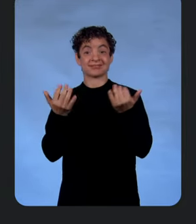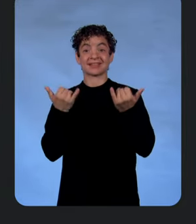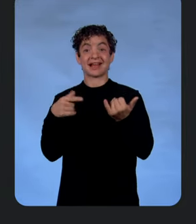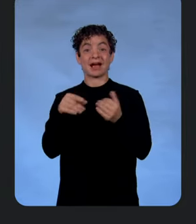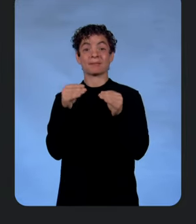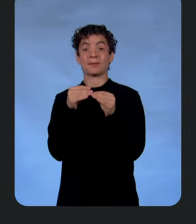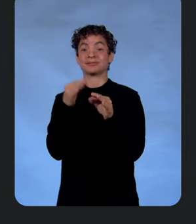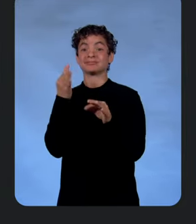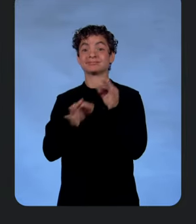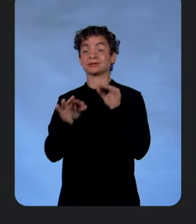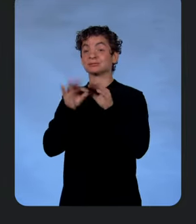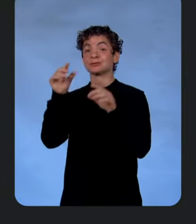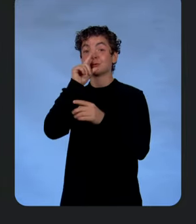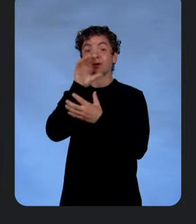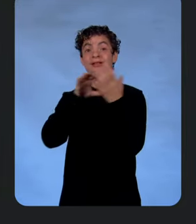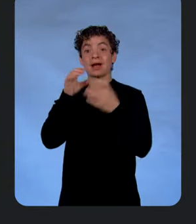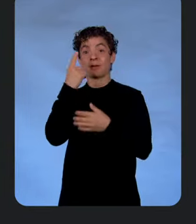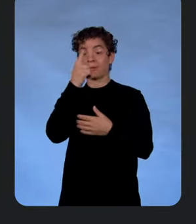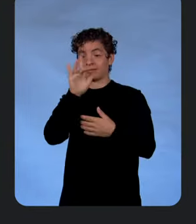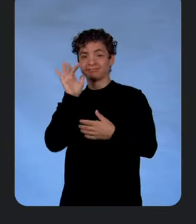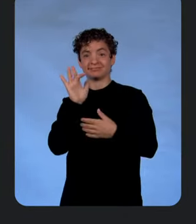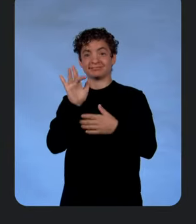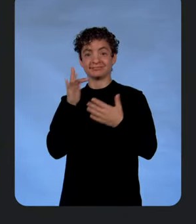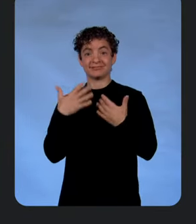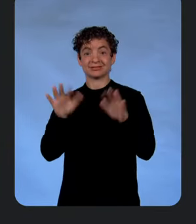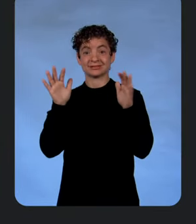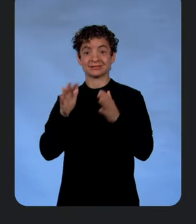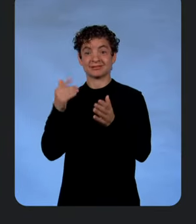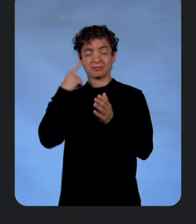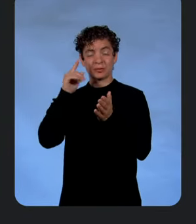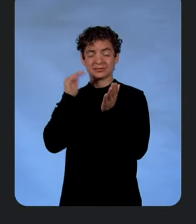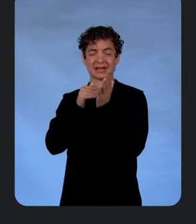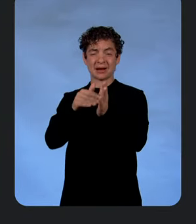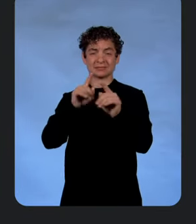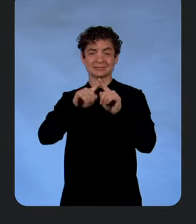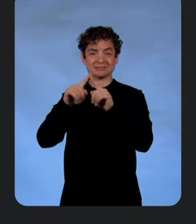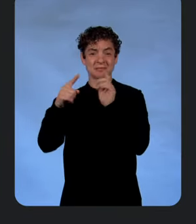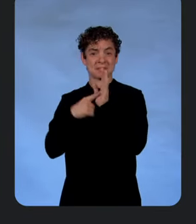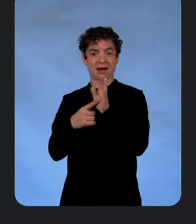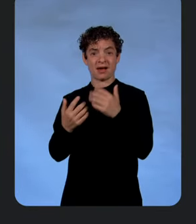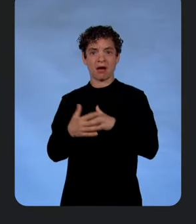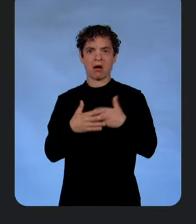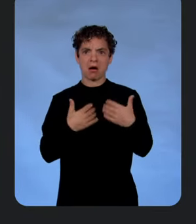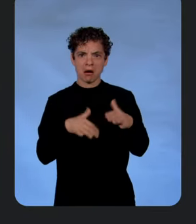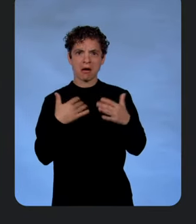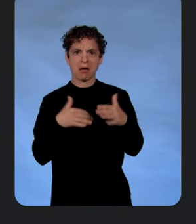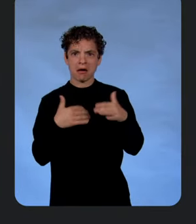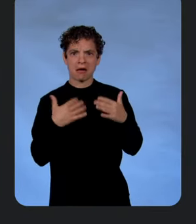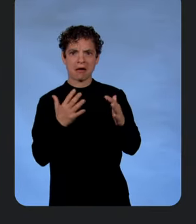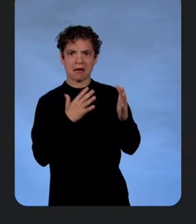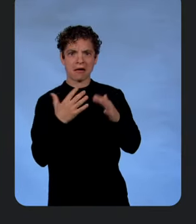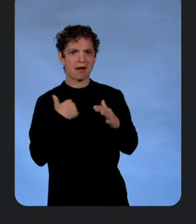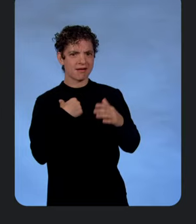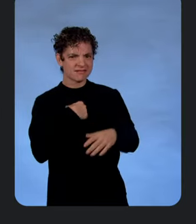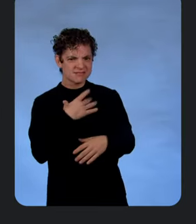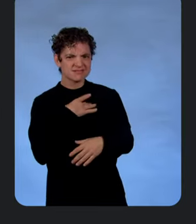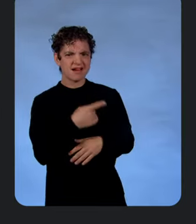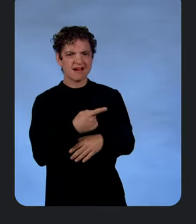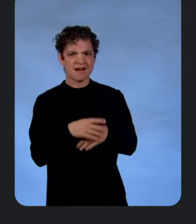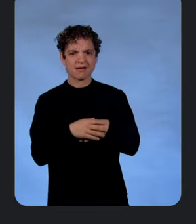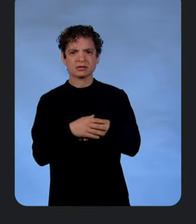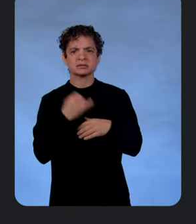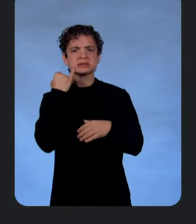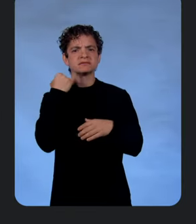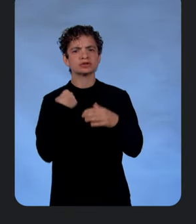of Higging Face available models. I love that. That's great. So yeah, there we go. That's awesome. So what if I'm starting in